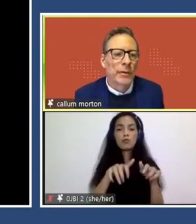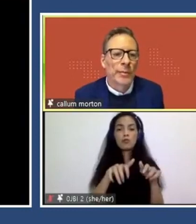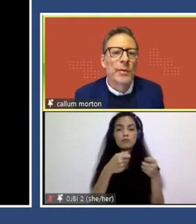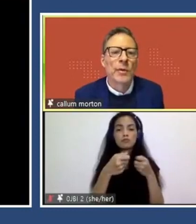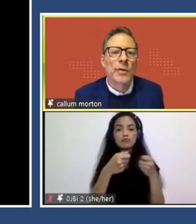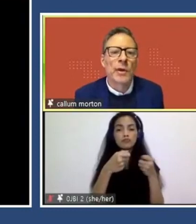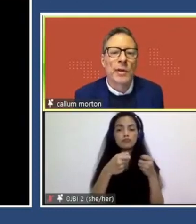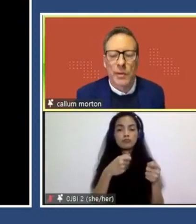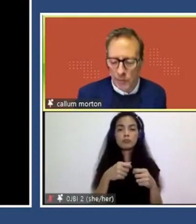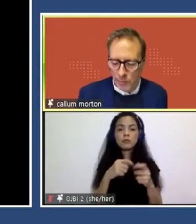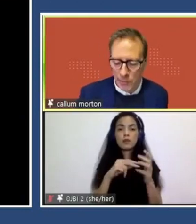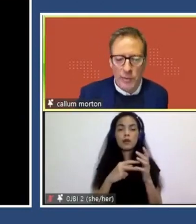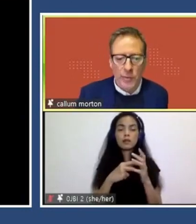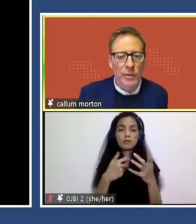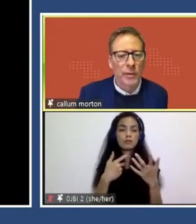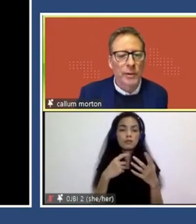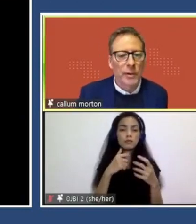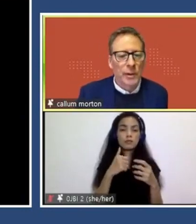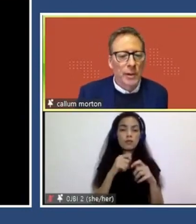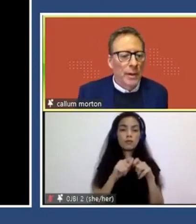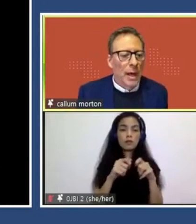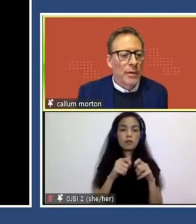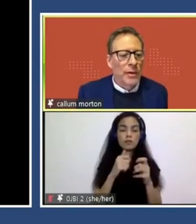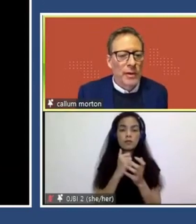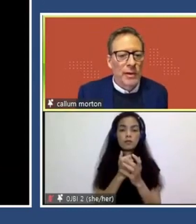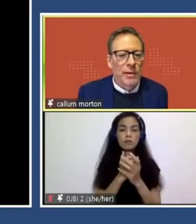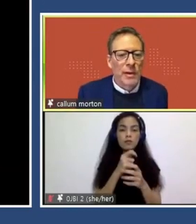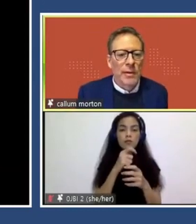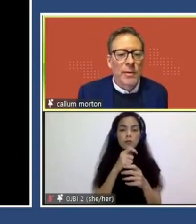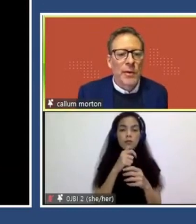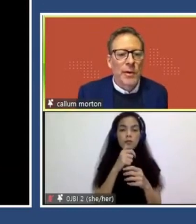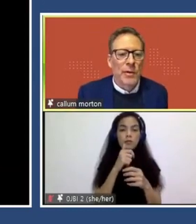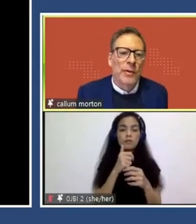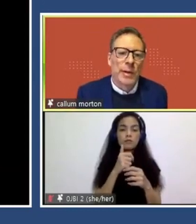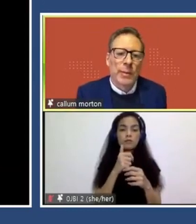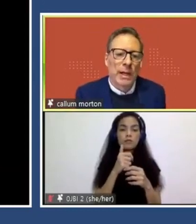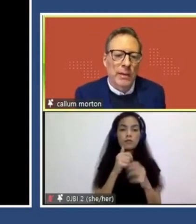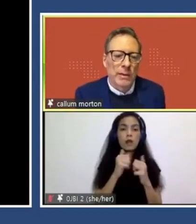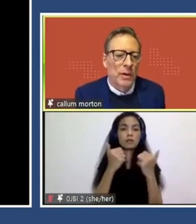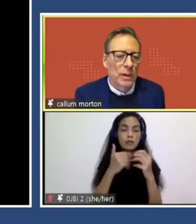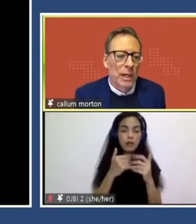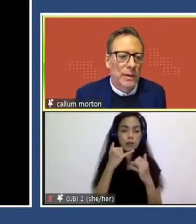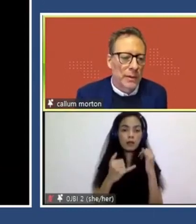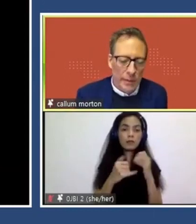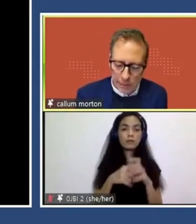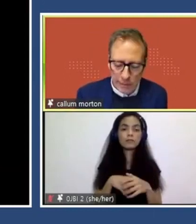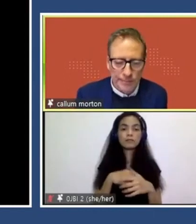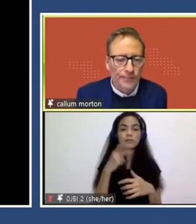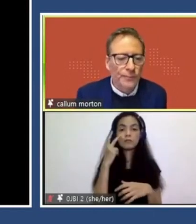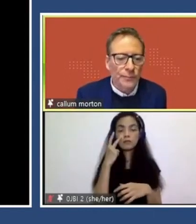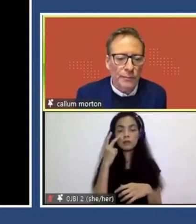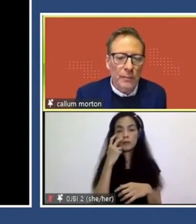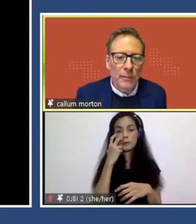um, to produce these, to produce these works. And so this is, uh, some photos of them in place in the Docklands,